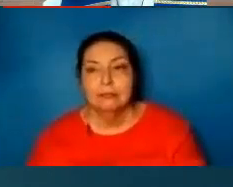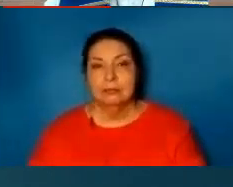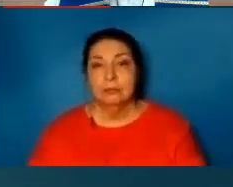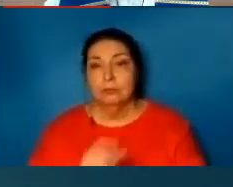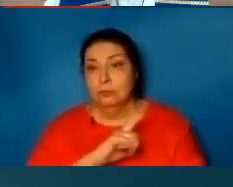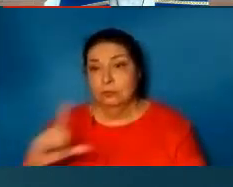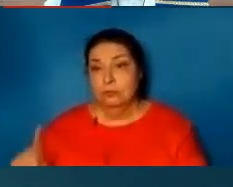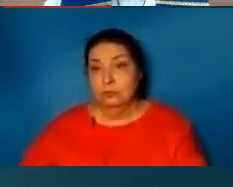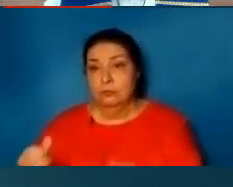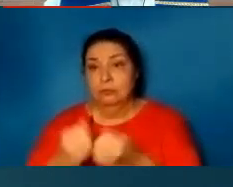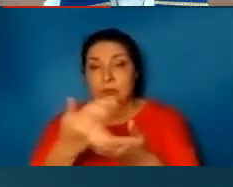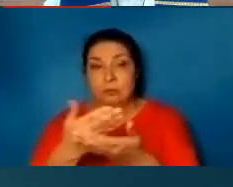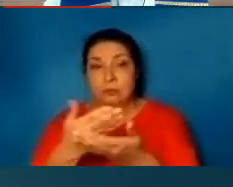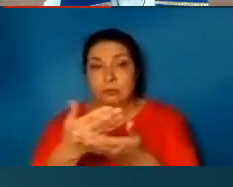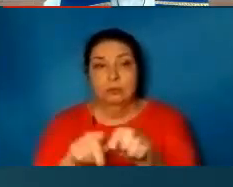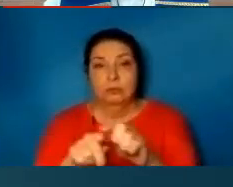The Lord be with you.